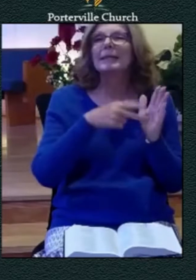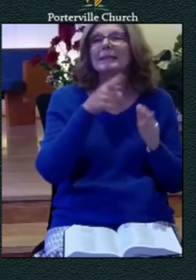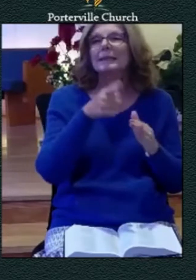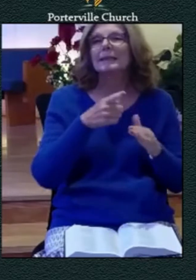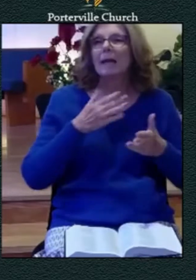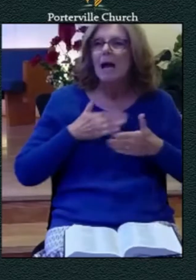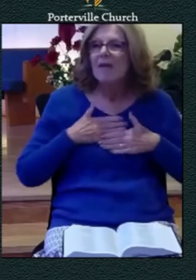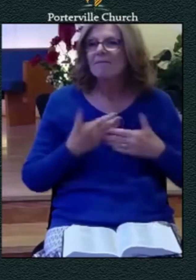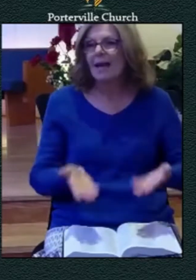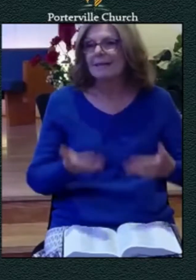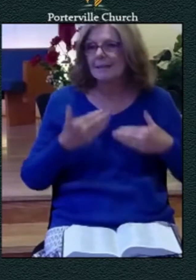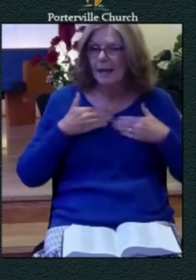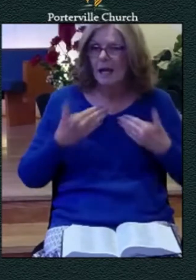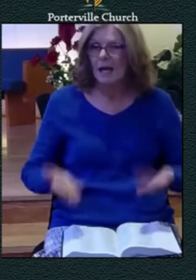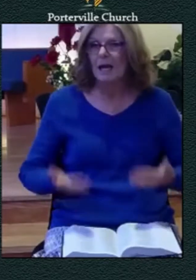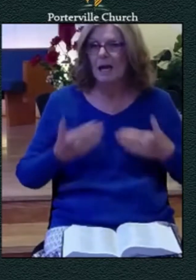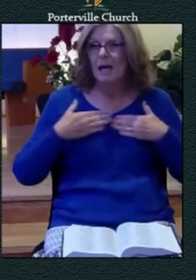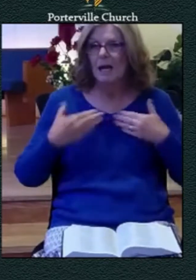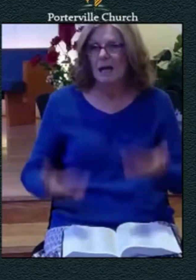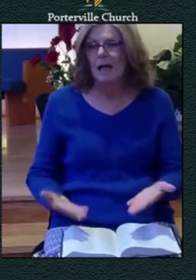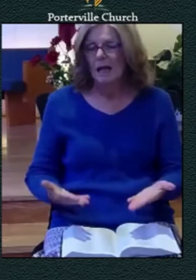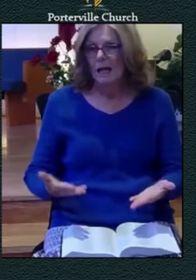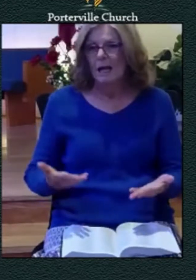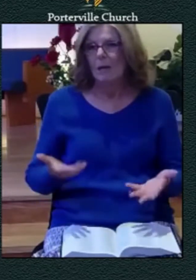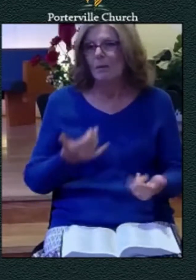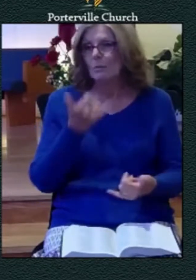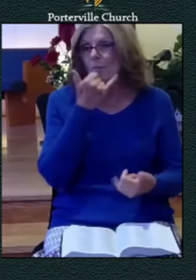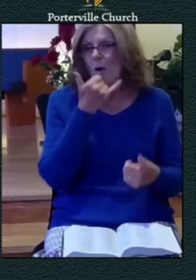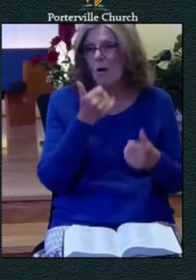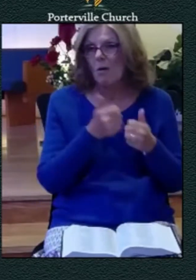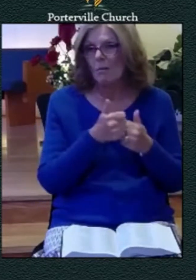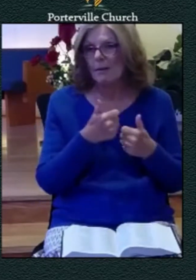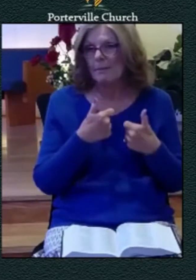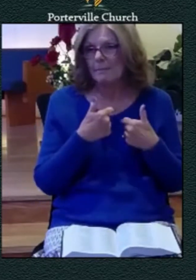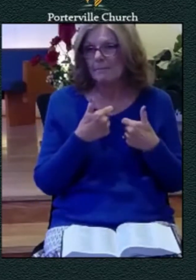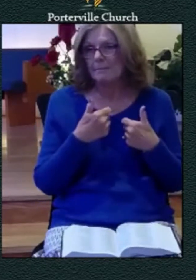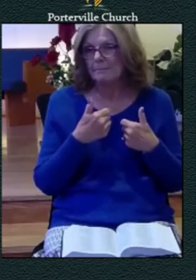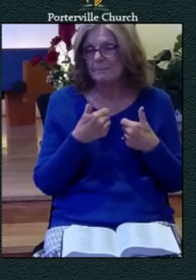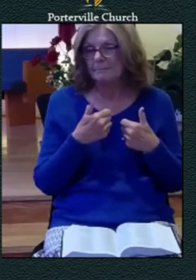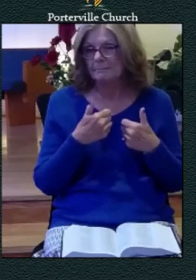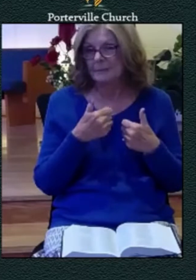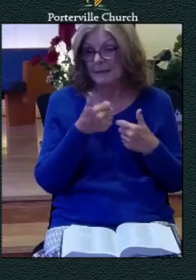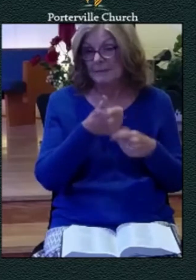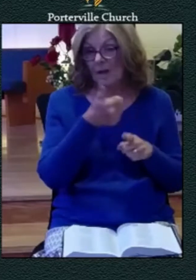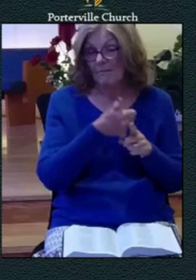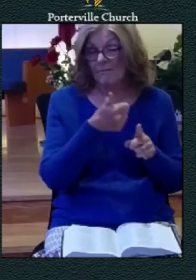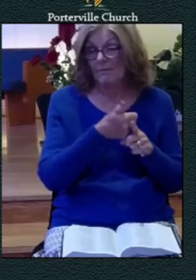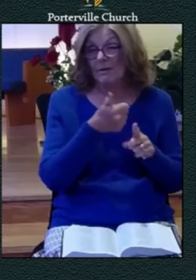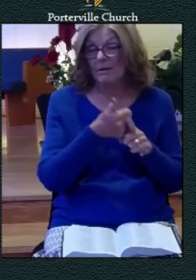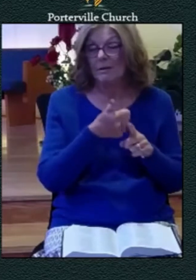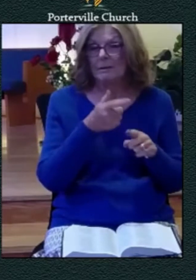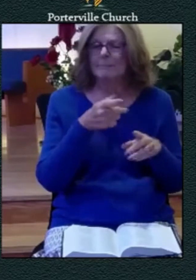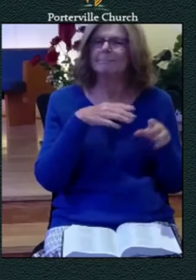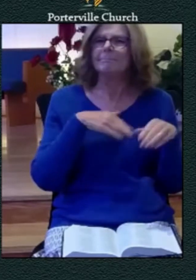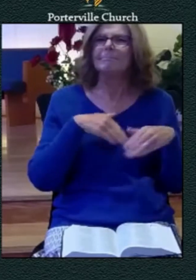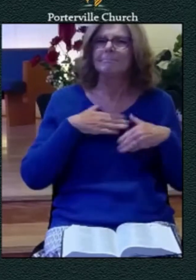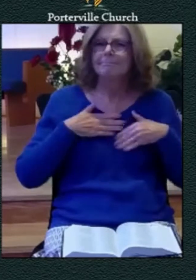he's making a confession he's telling us something about himself